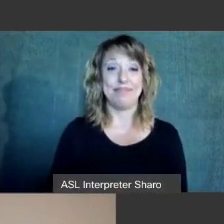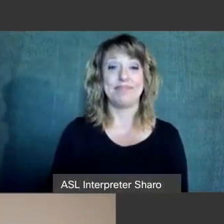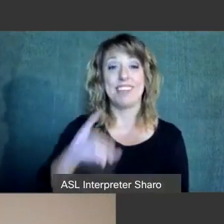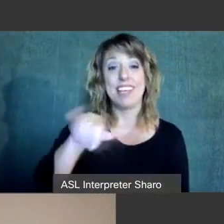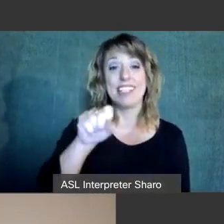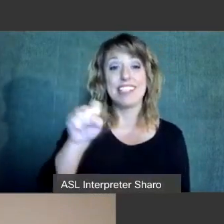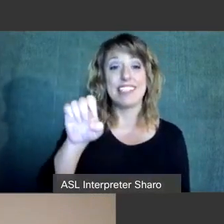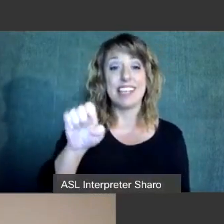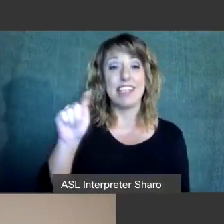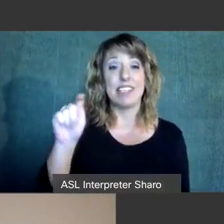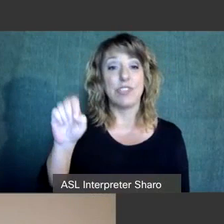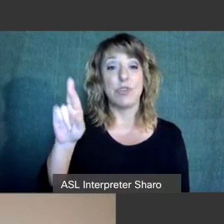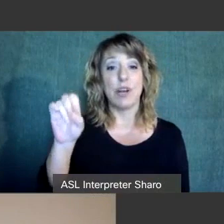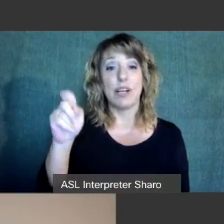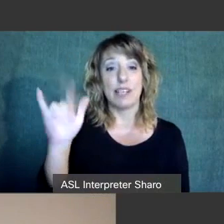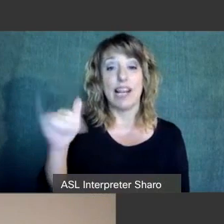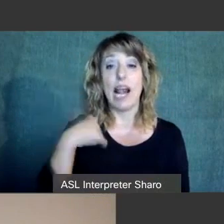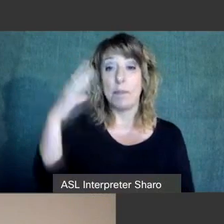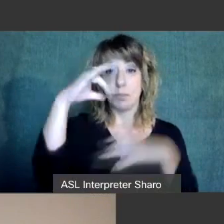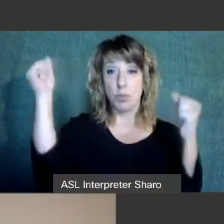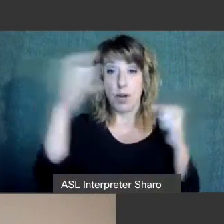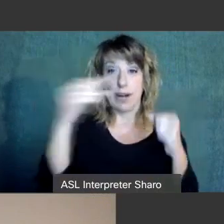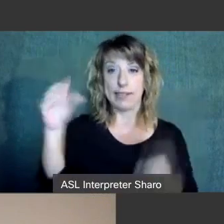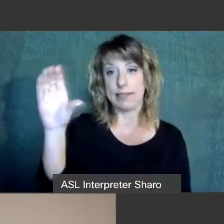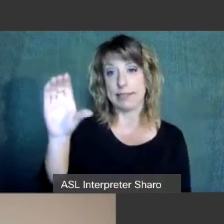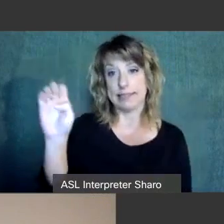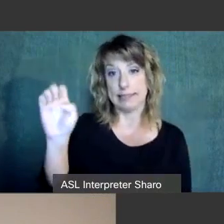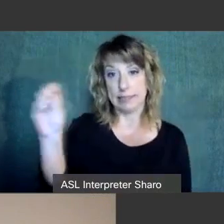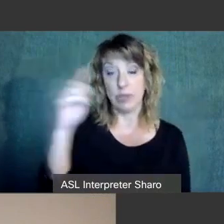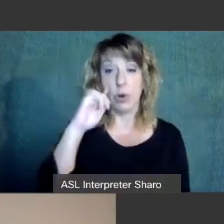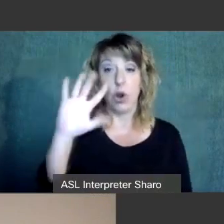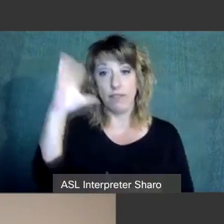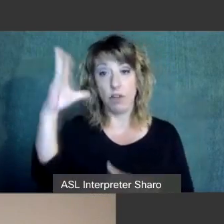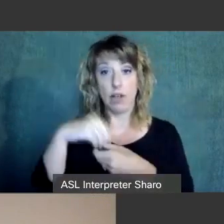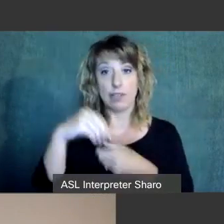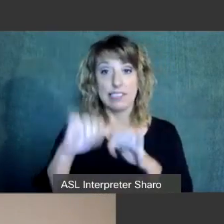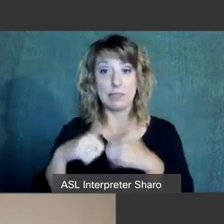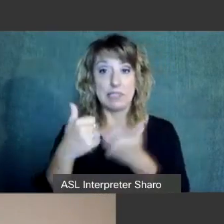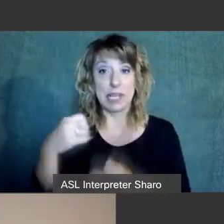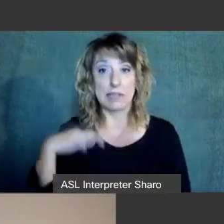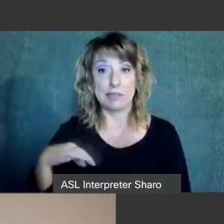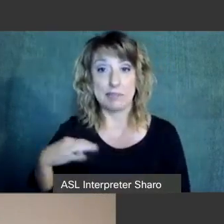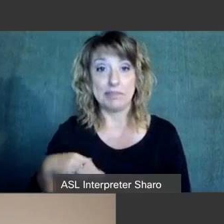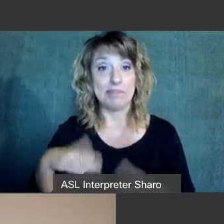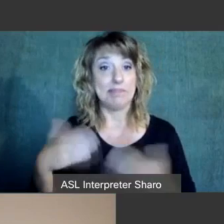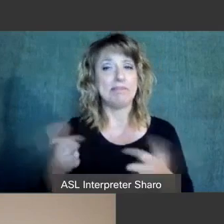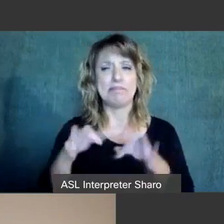Terisky. I am the President and CEO of the Autism Society of Pittsburgh. By way of background,